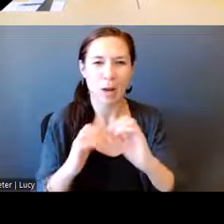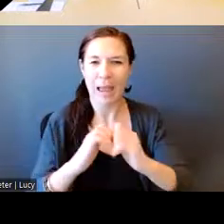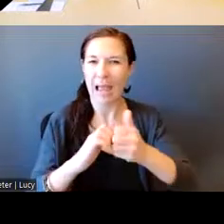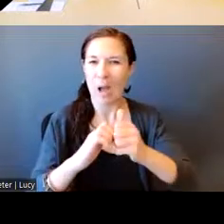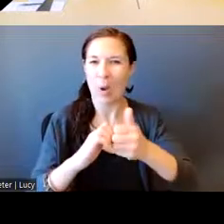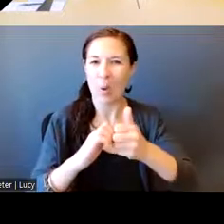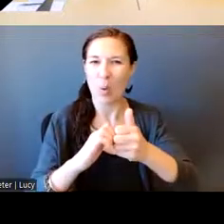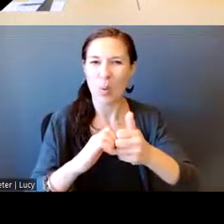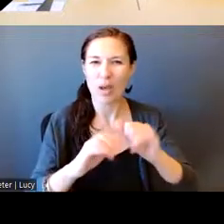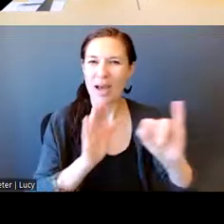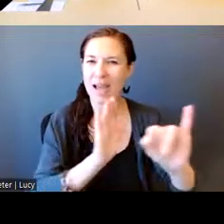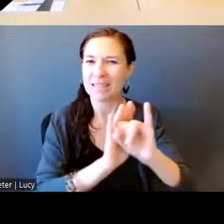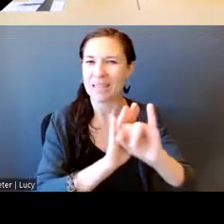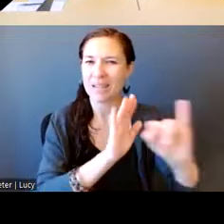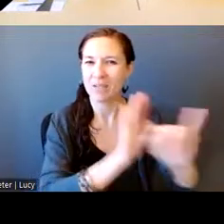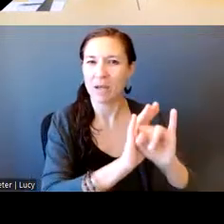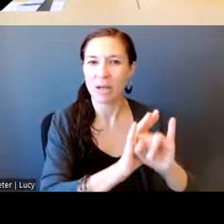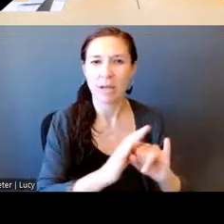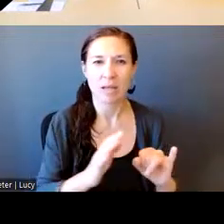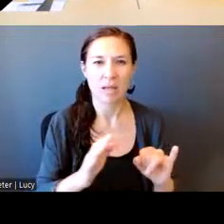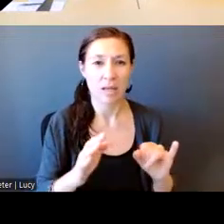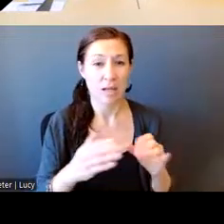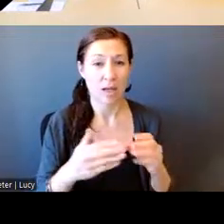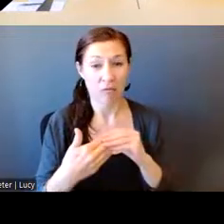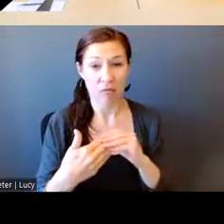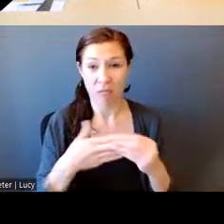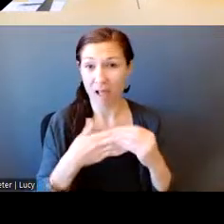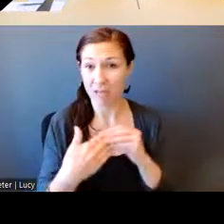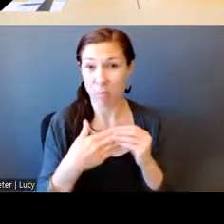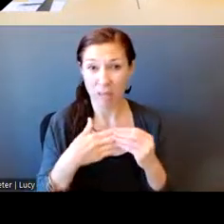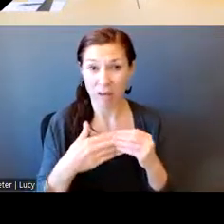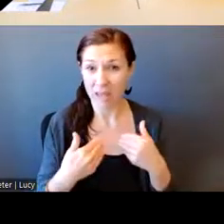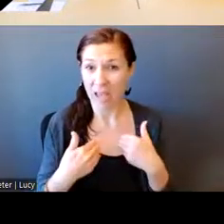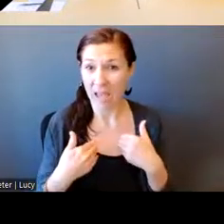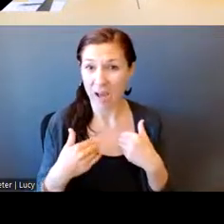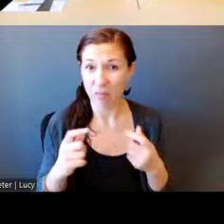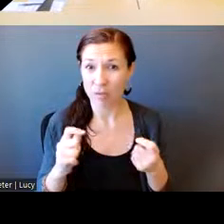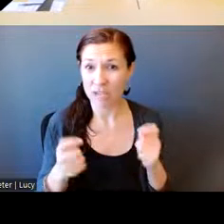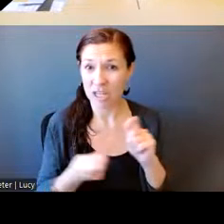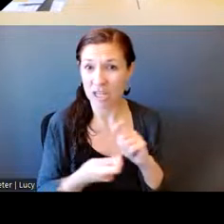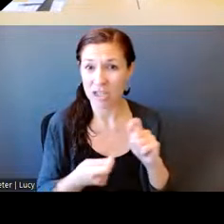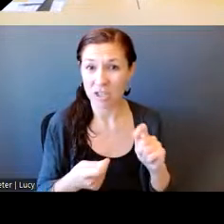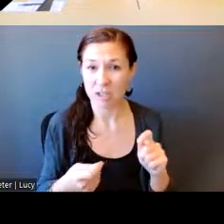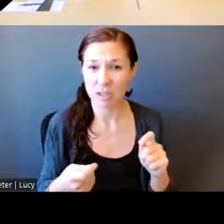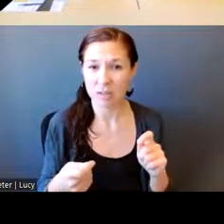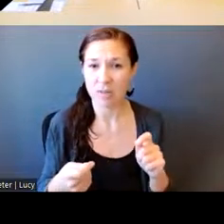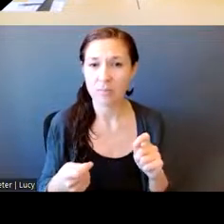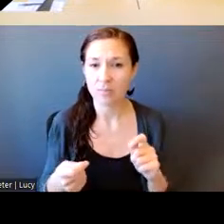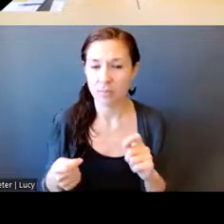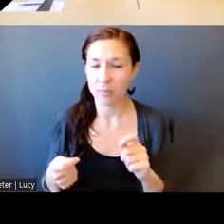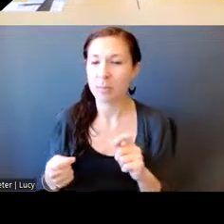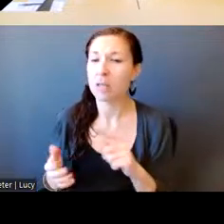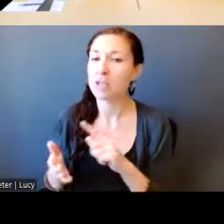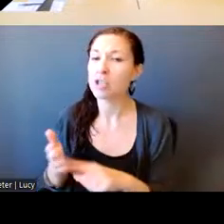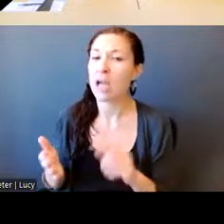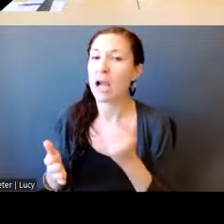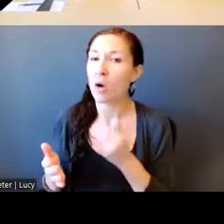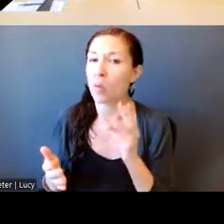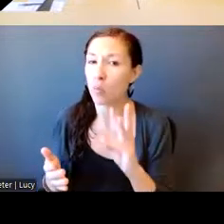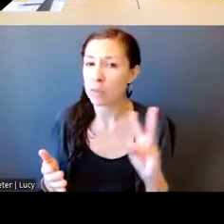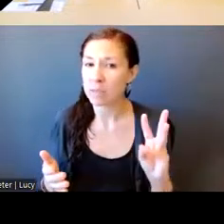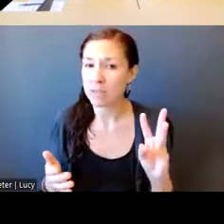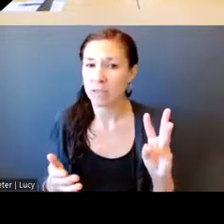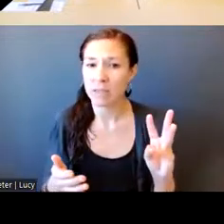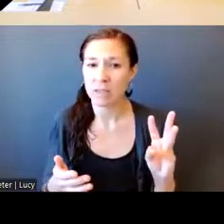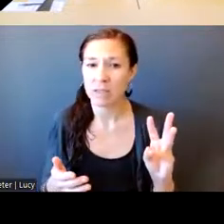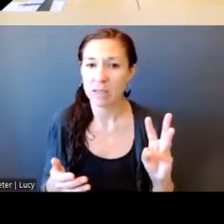like, is there any room to change that or what, what's the reasoning behind it? if you go onto our website, um, these are